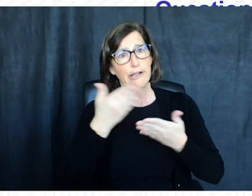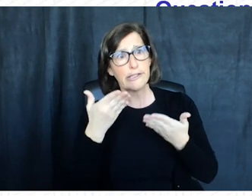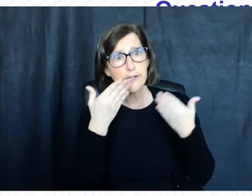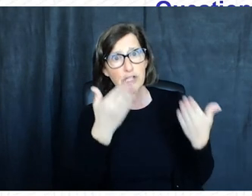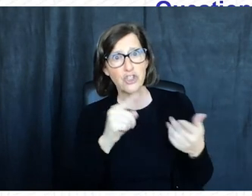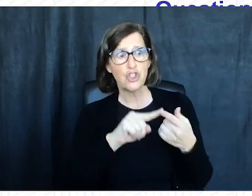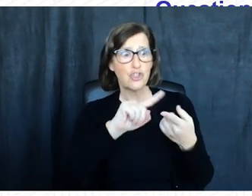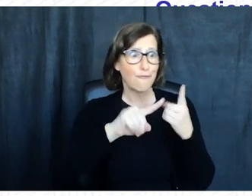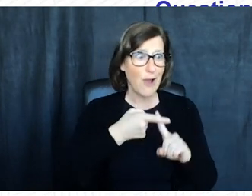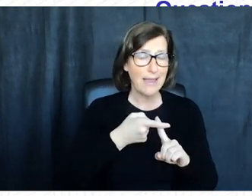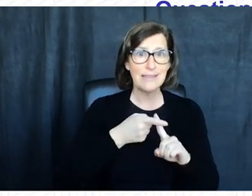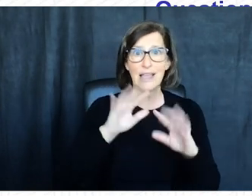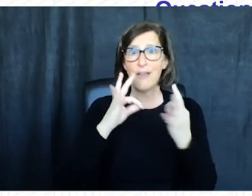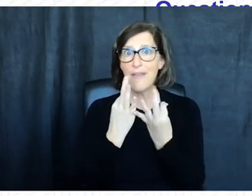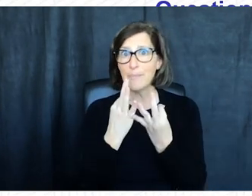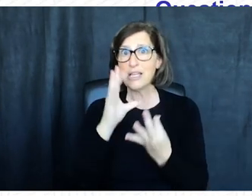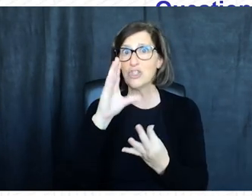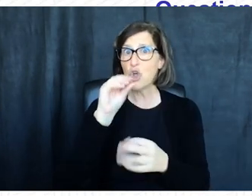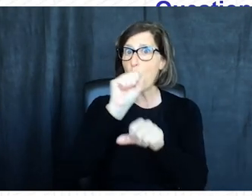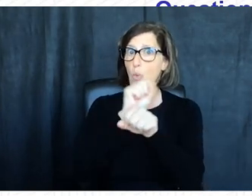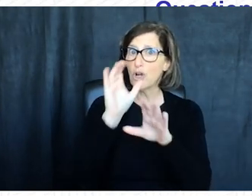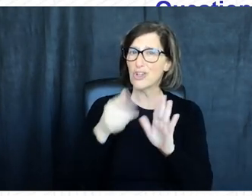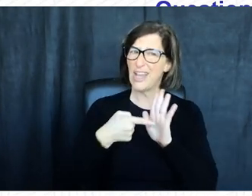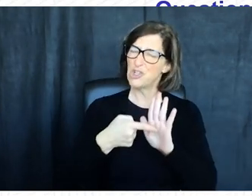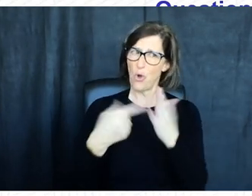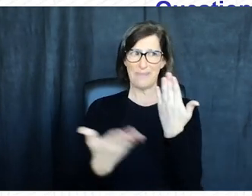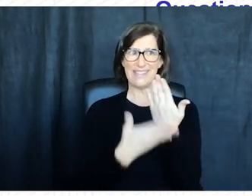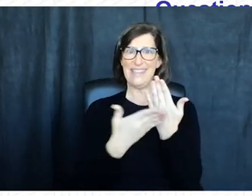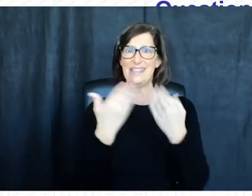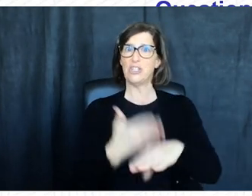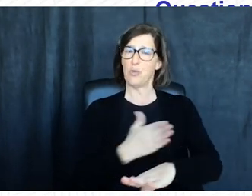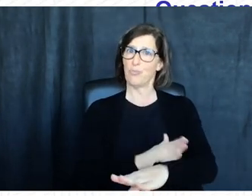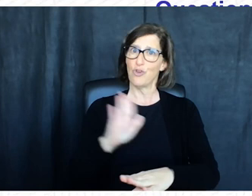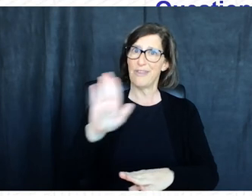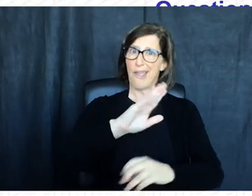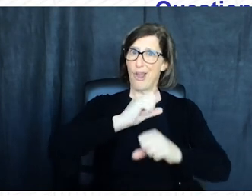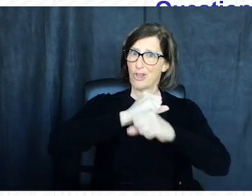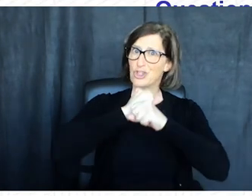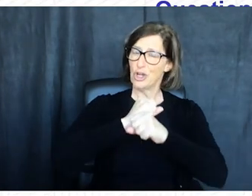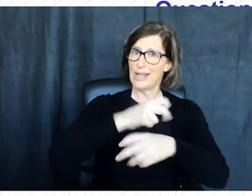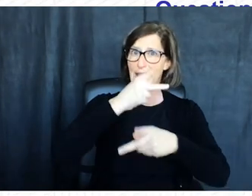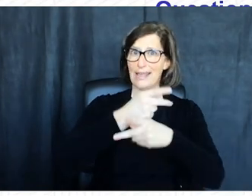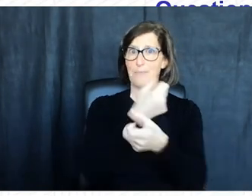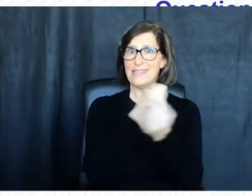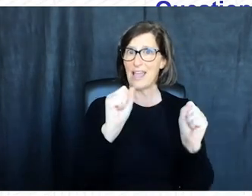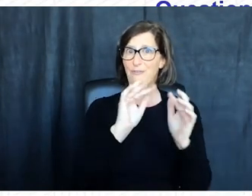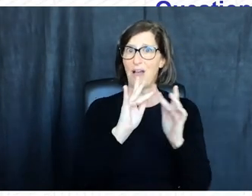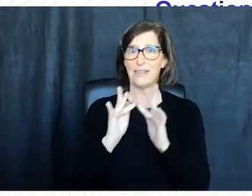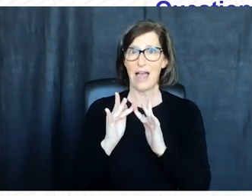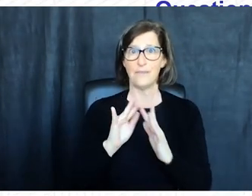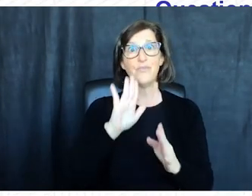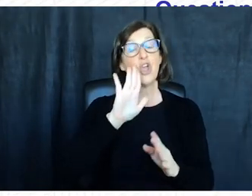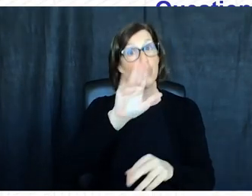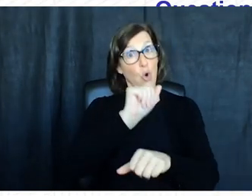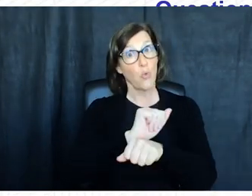tips to your friends your families your co-workers and show them how easy it is to improve their own cyber security and staying safe